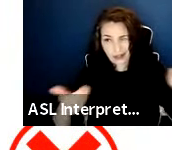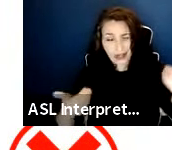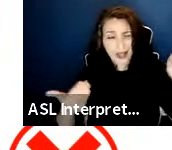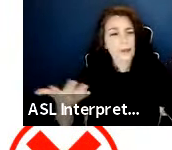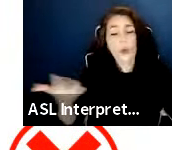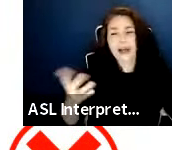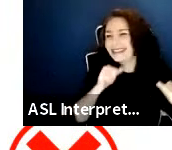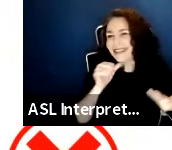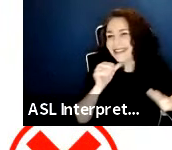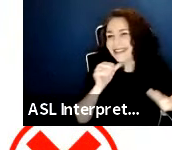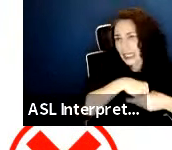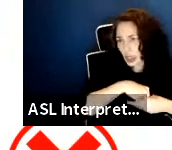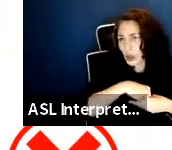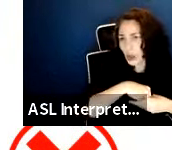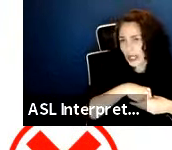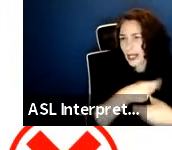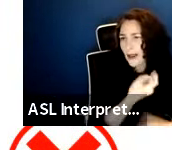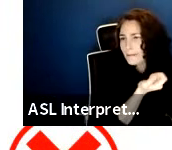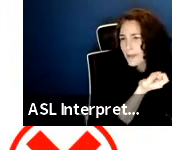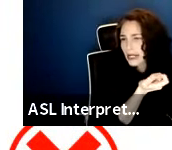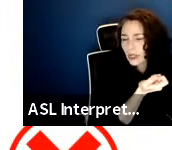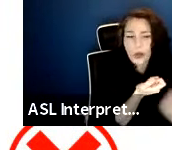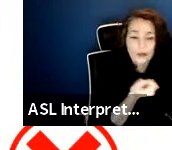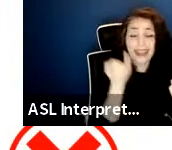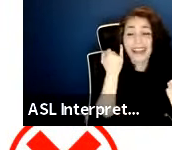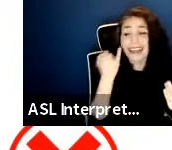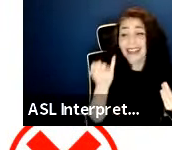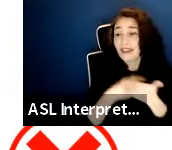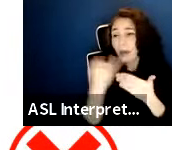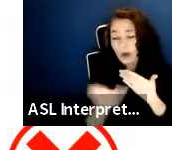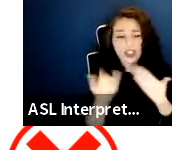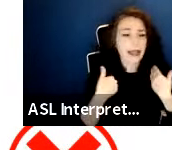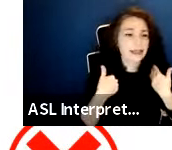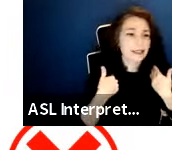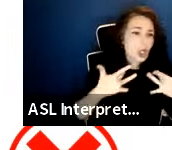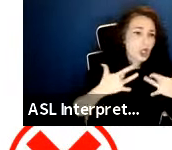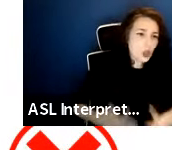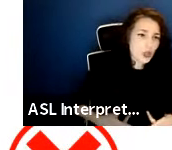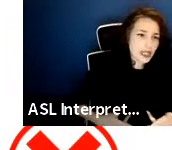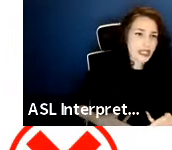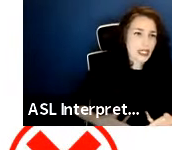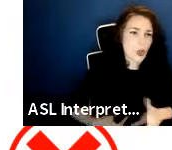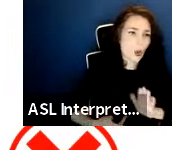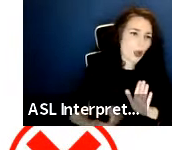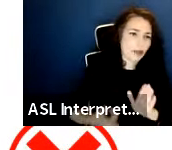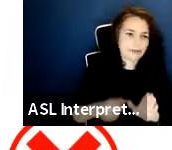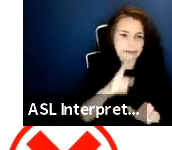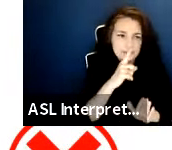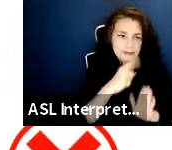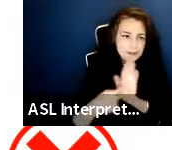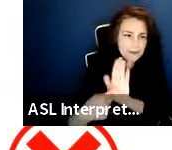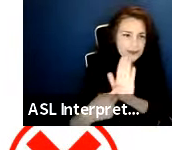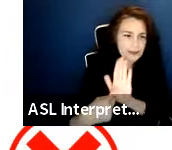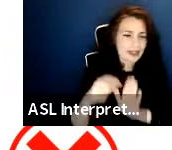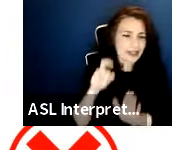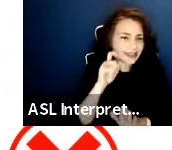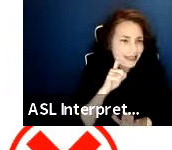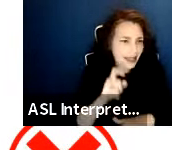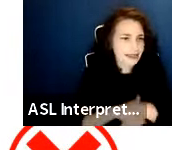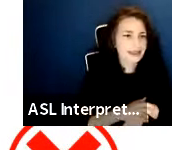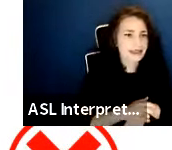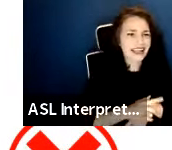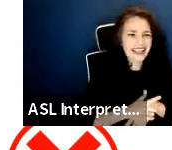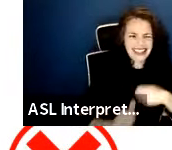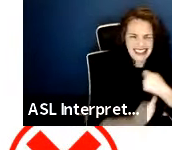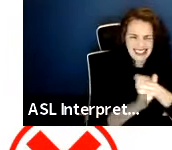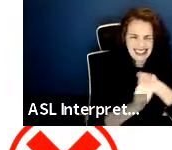agreement? If your project contains nudity or simulated sex, hazardous stunts, if it's animation, any